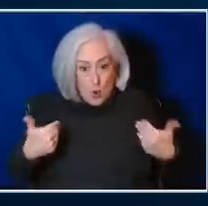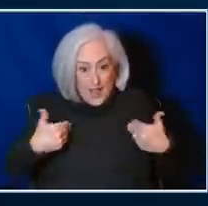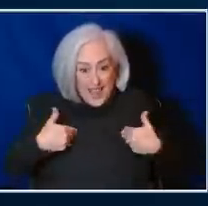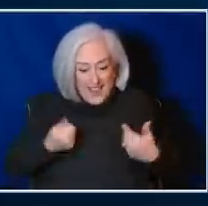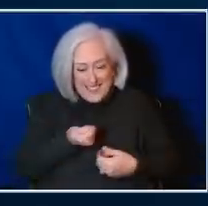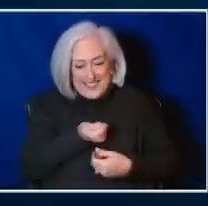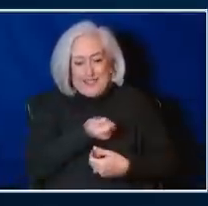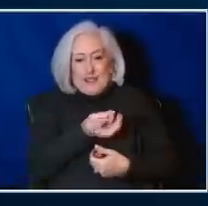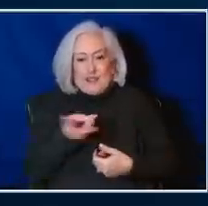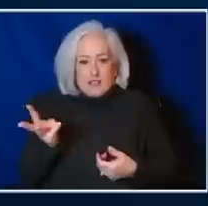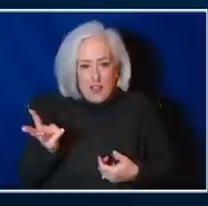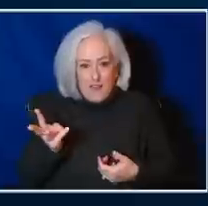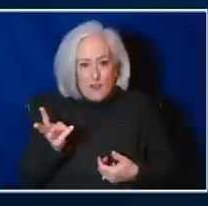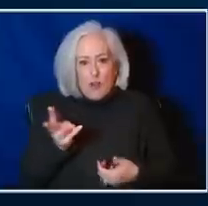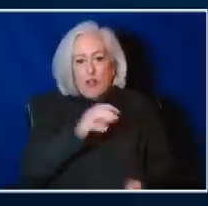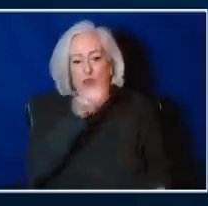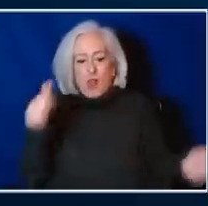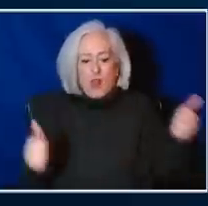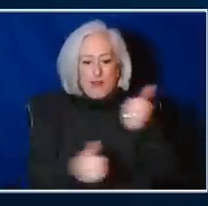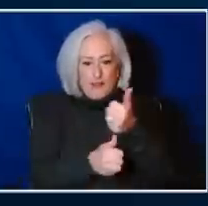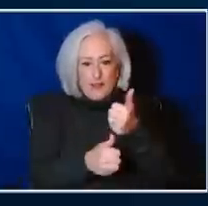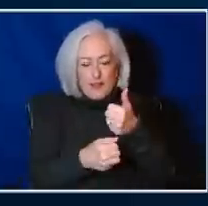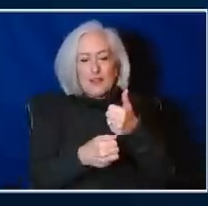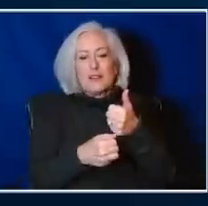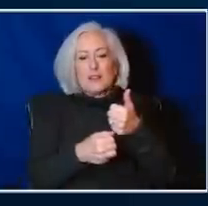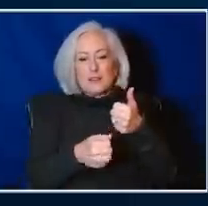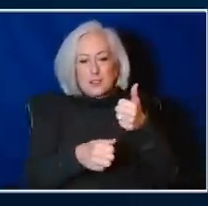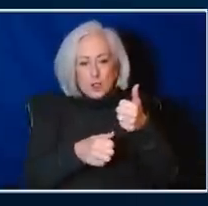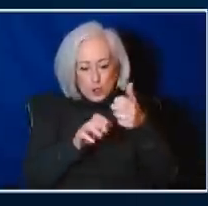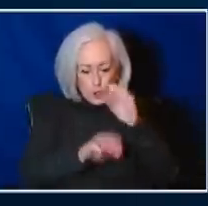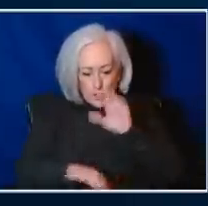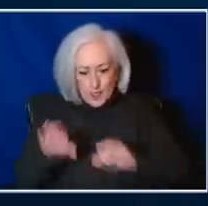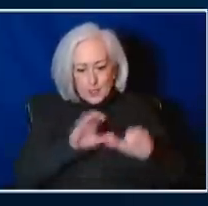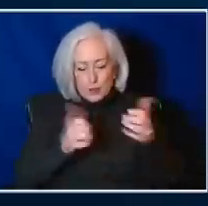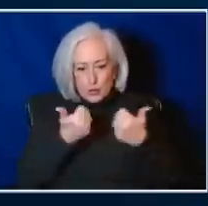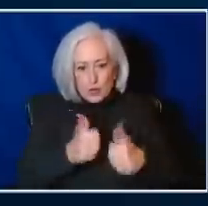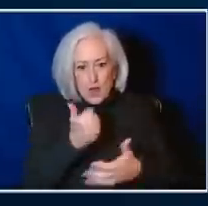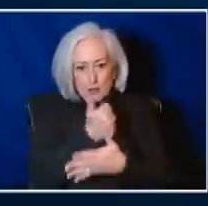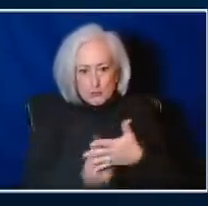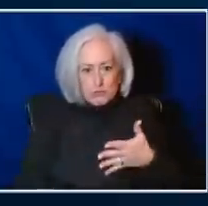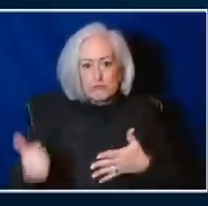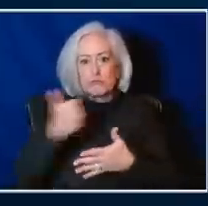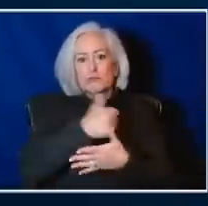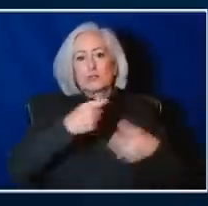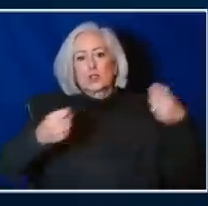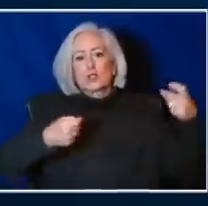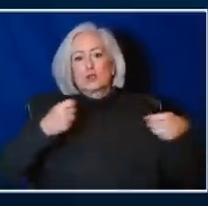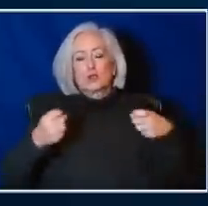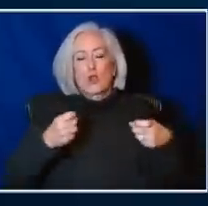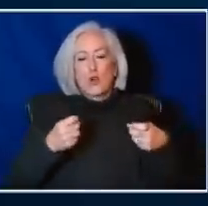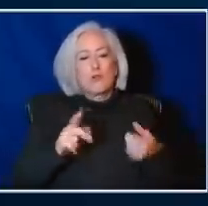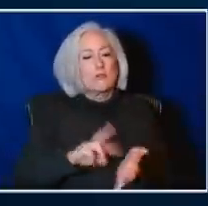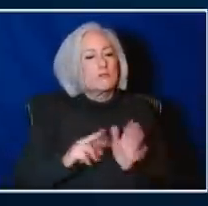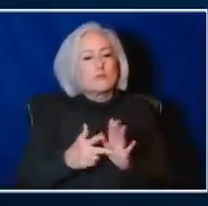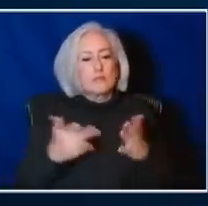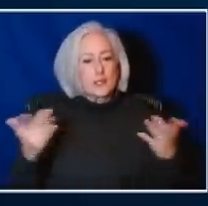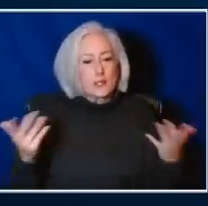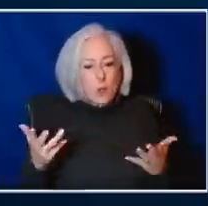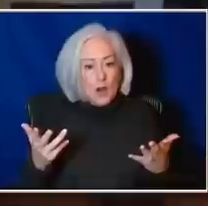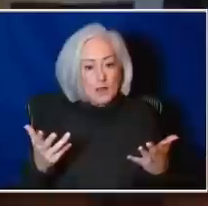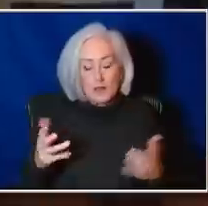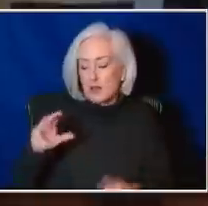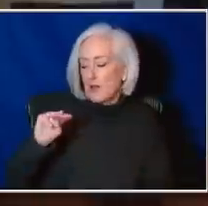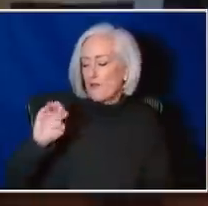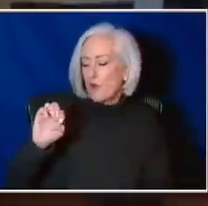of subvariants vying for dominance. And so the meaning of that in terms of monoclonals is